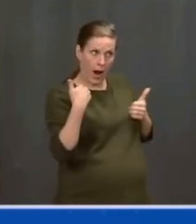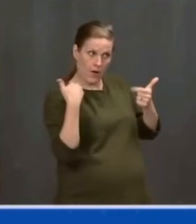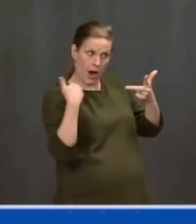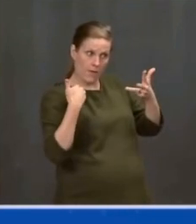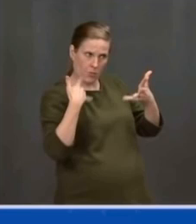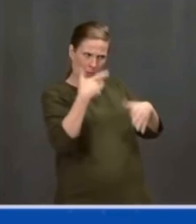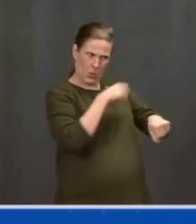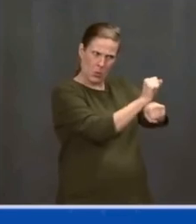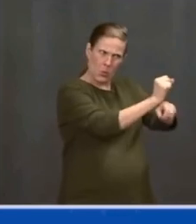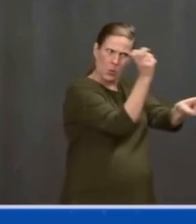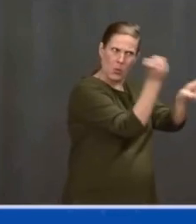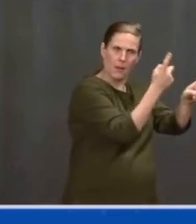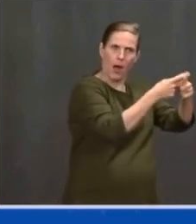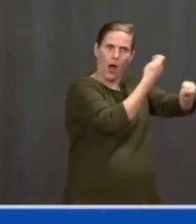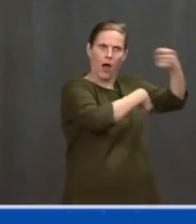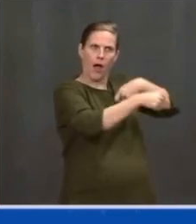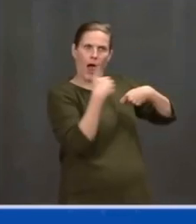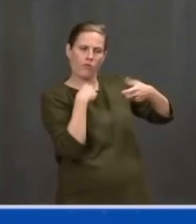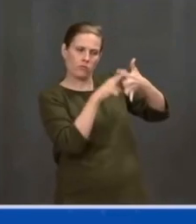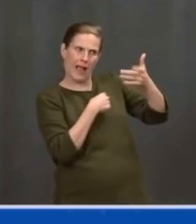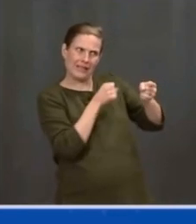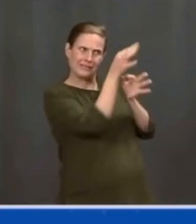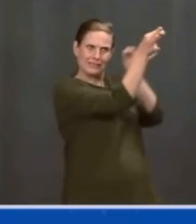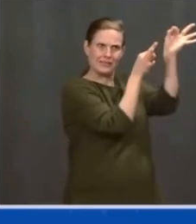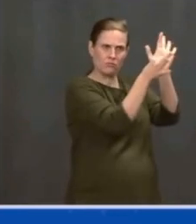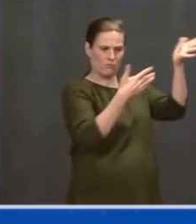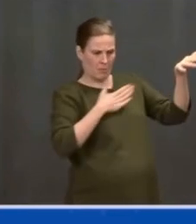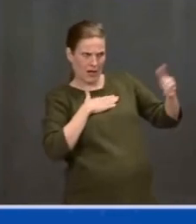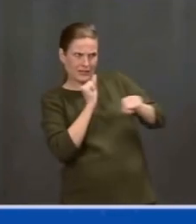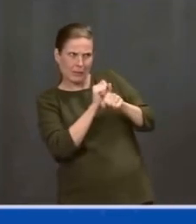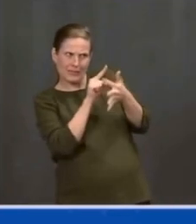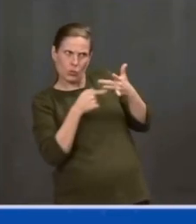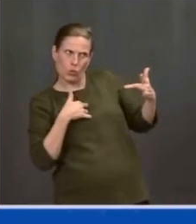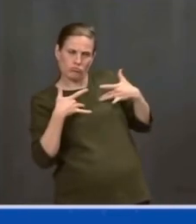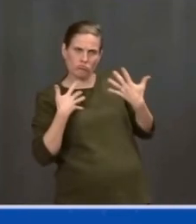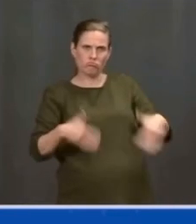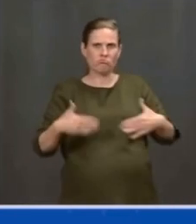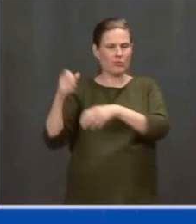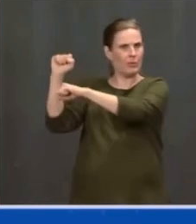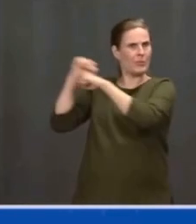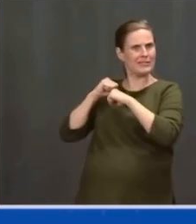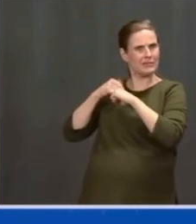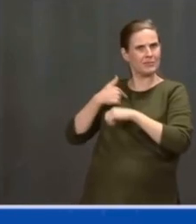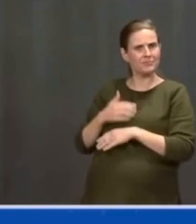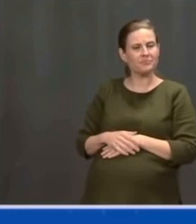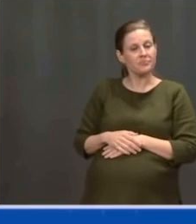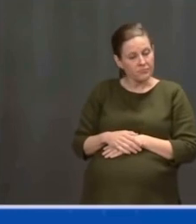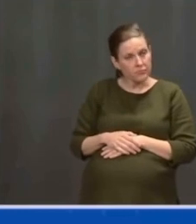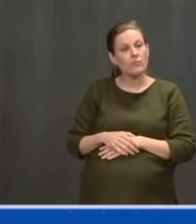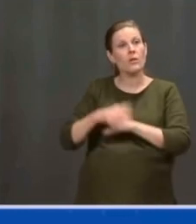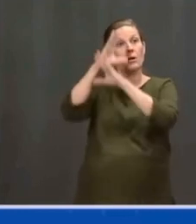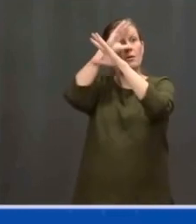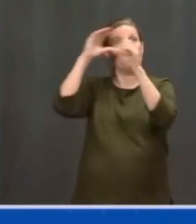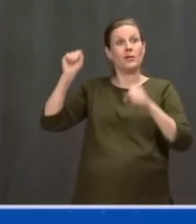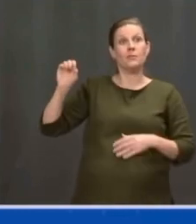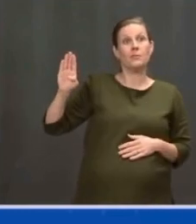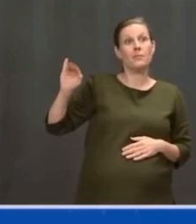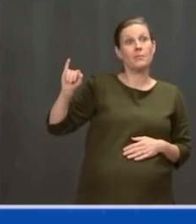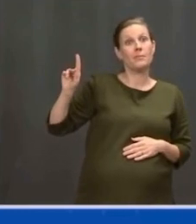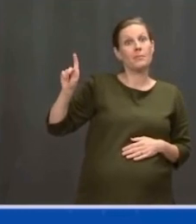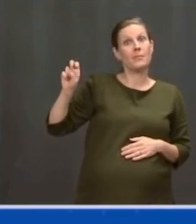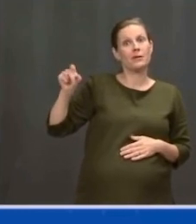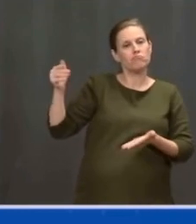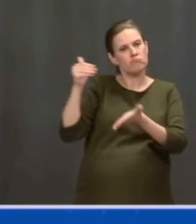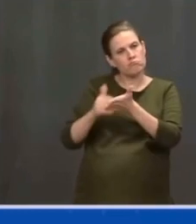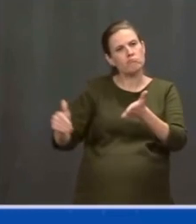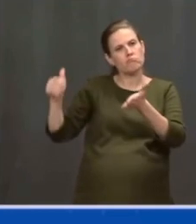Here's who else is a union guy. Joe Biden. And he said again and again, unions built the middle class. That's why his plan